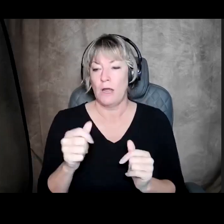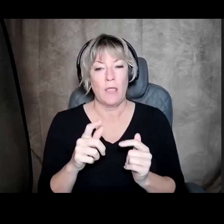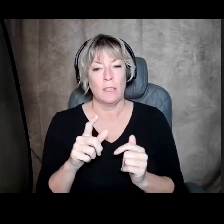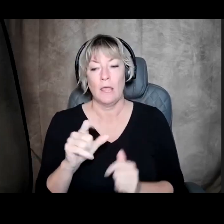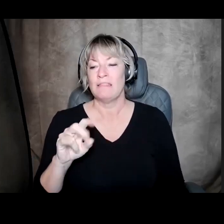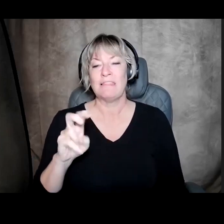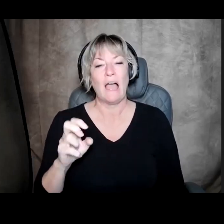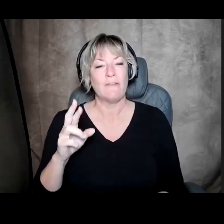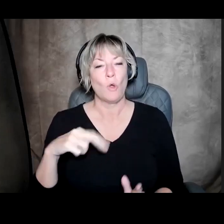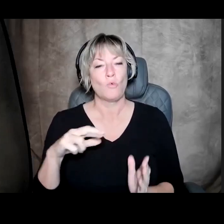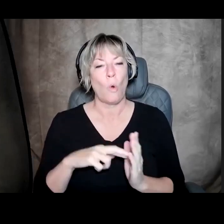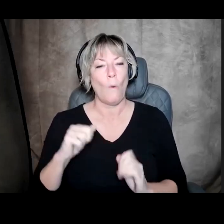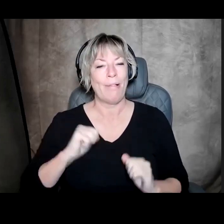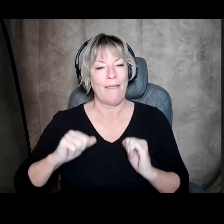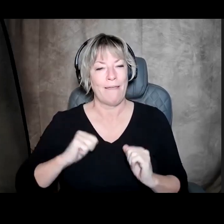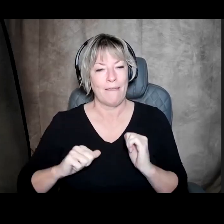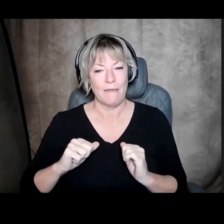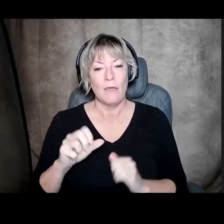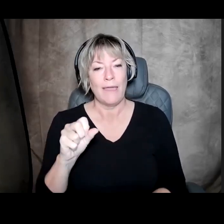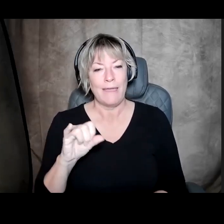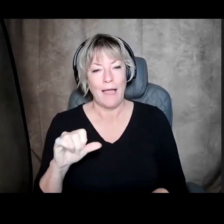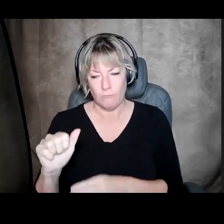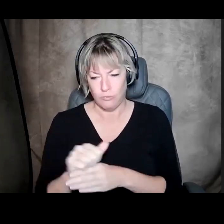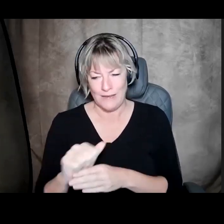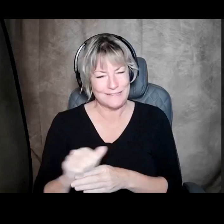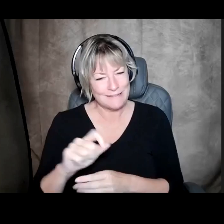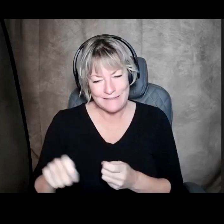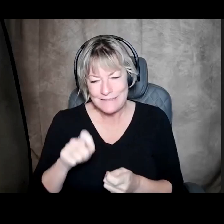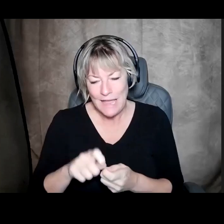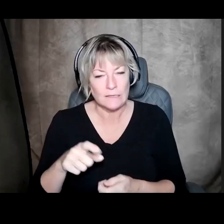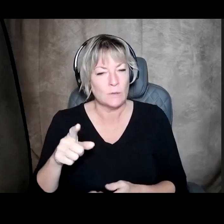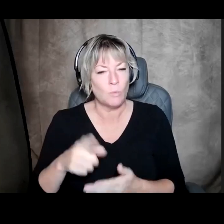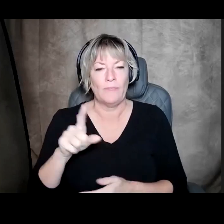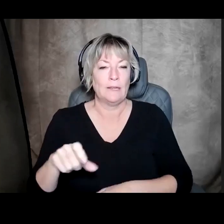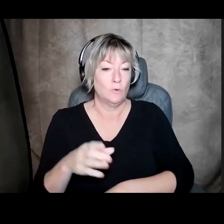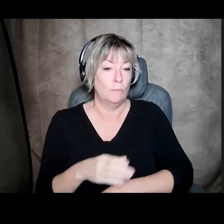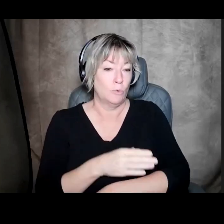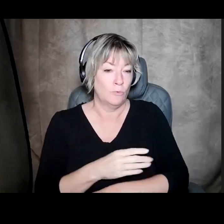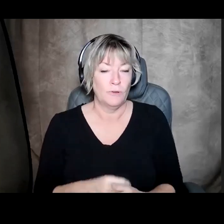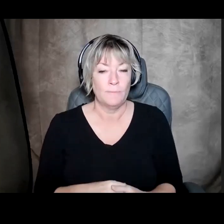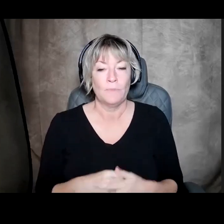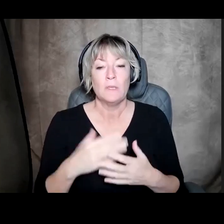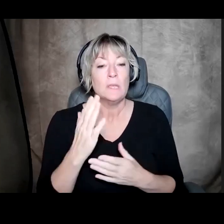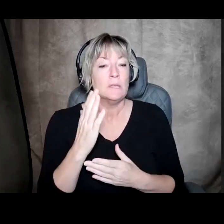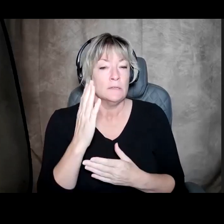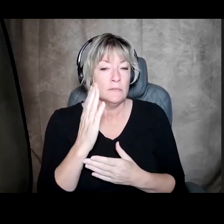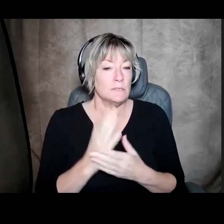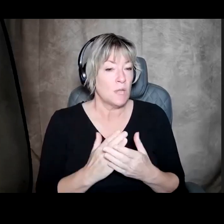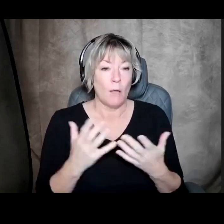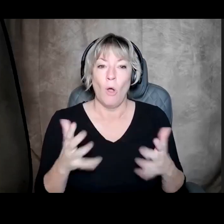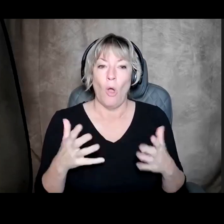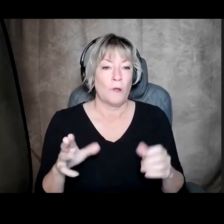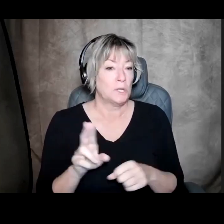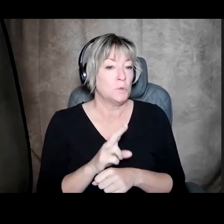role play with an AI practicing exactly what they needed to improve based on that. Some of these things are already being used